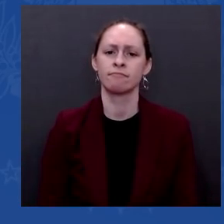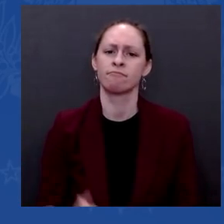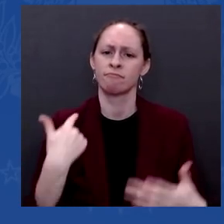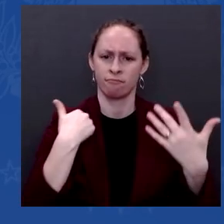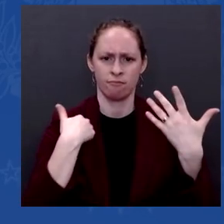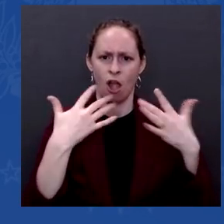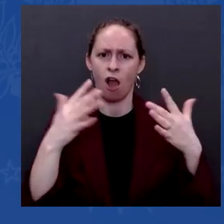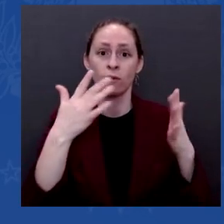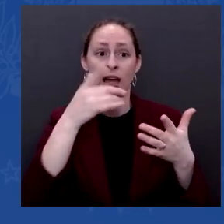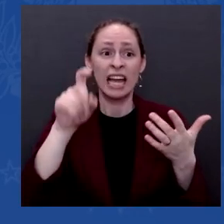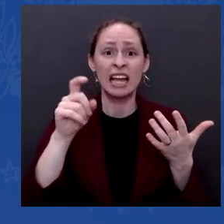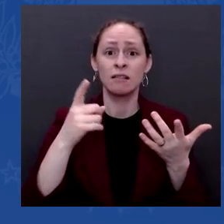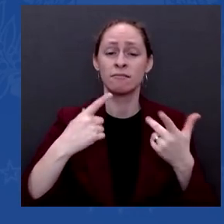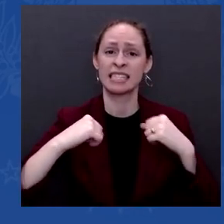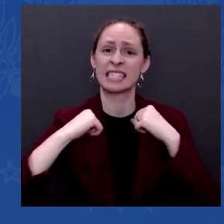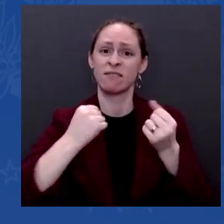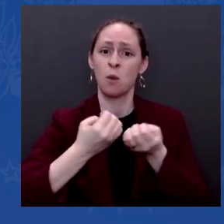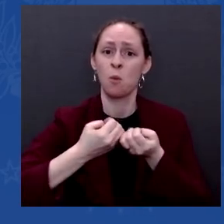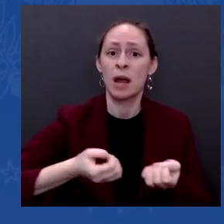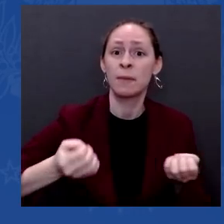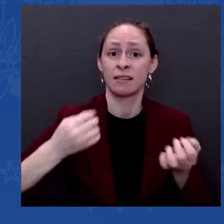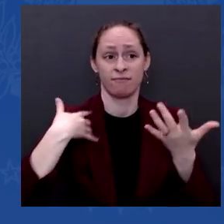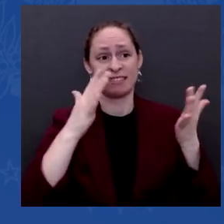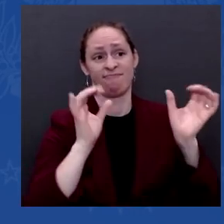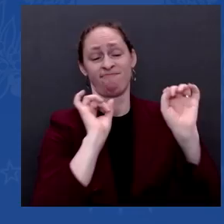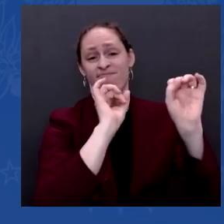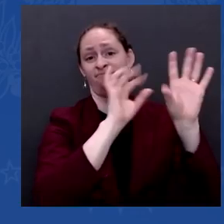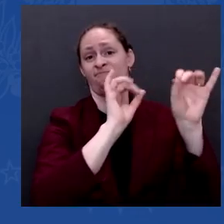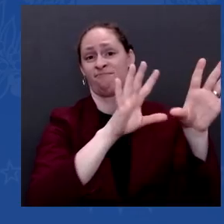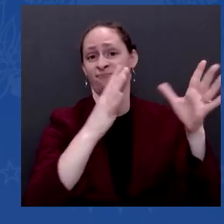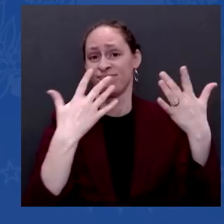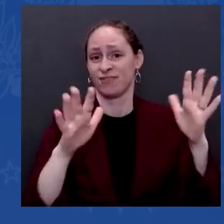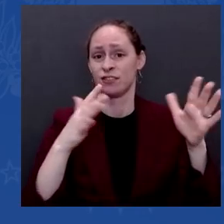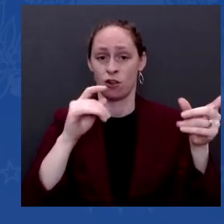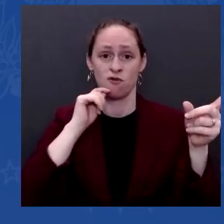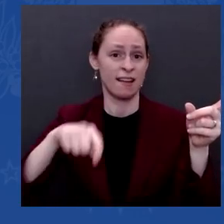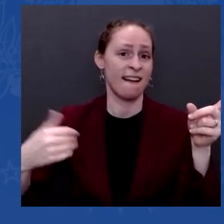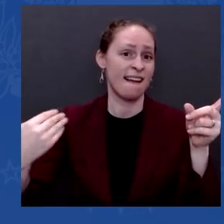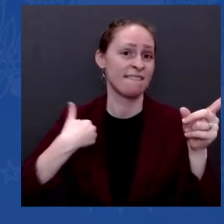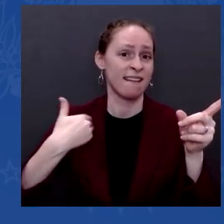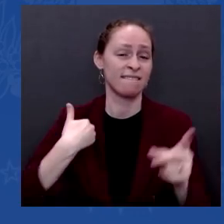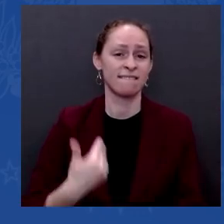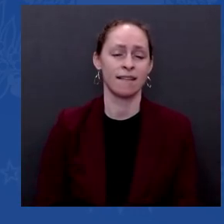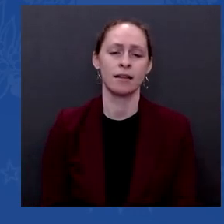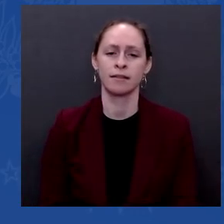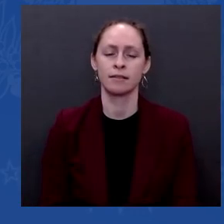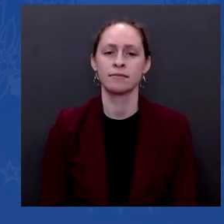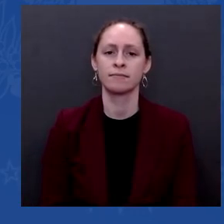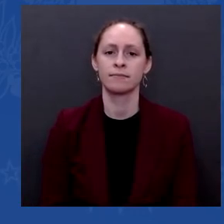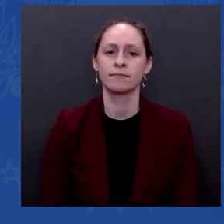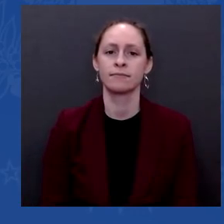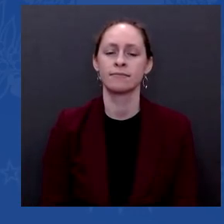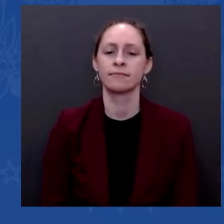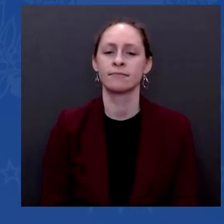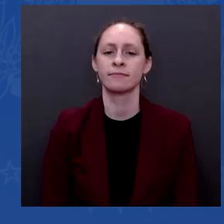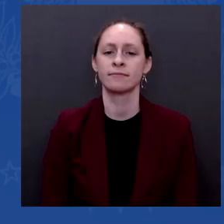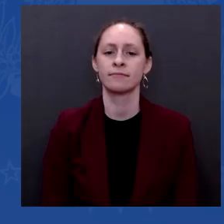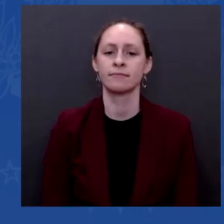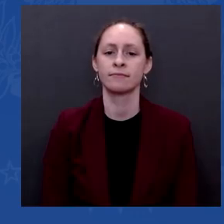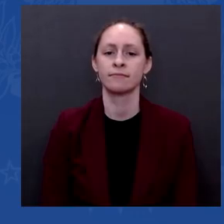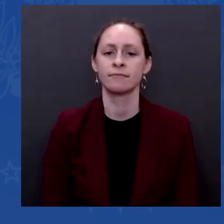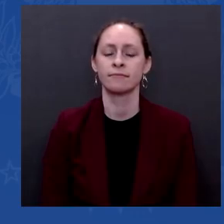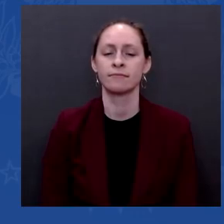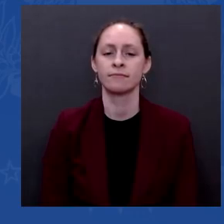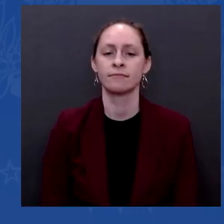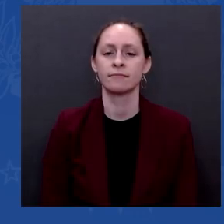The cost of going into Ukraine in terms of physical loss of life for the Russians, they'll — they'll be able to prevail over